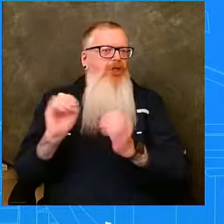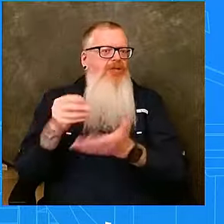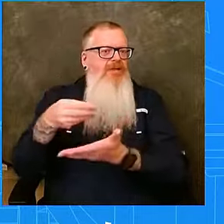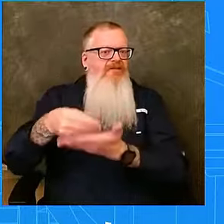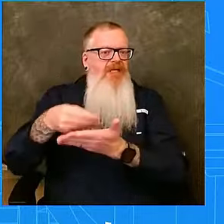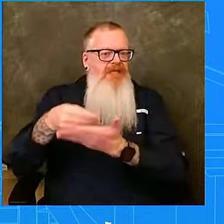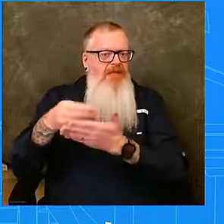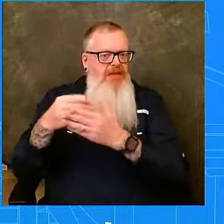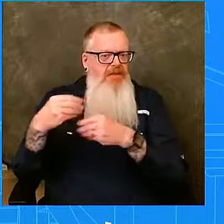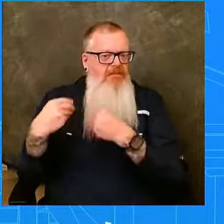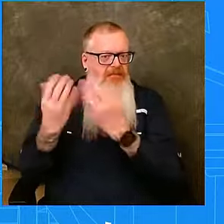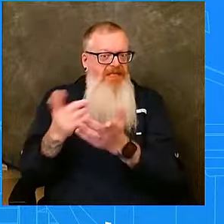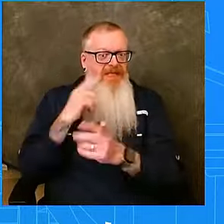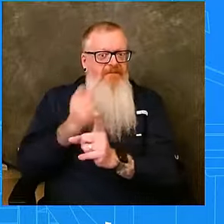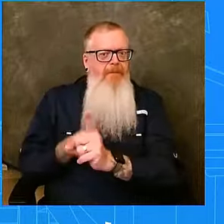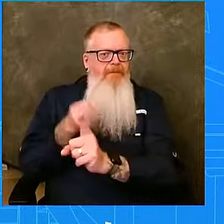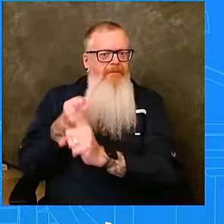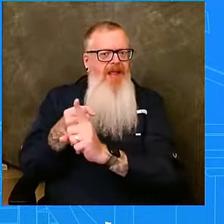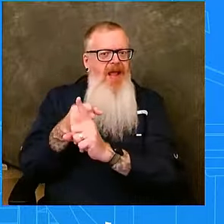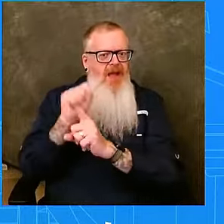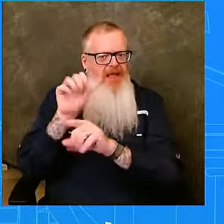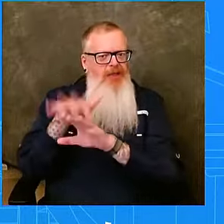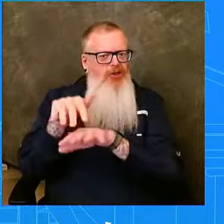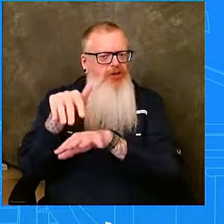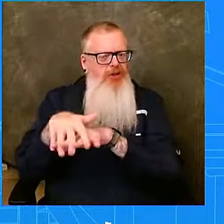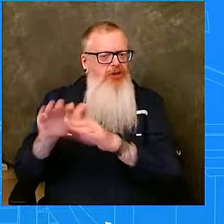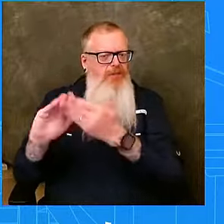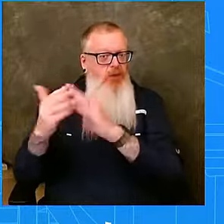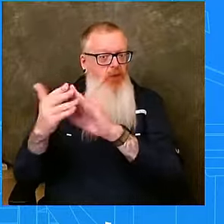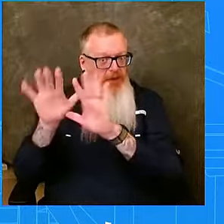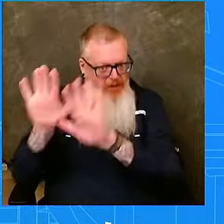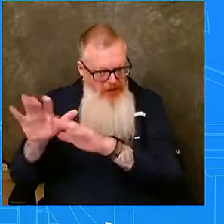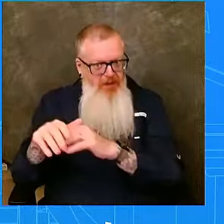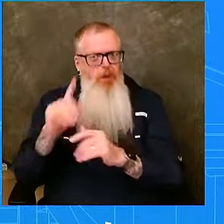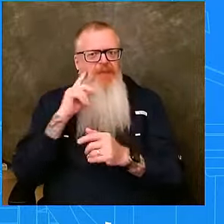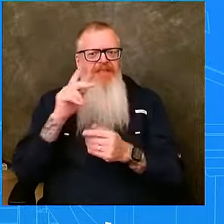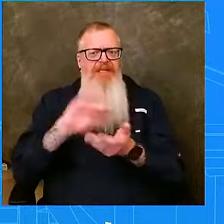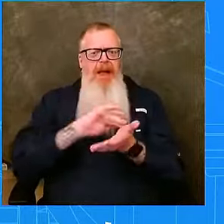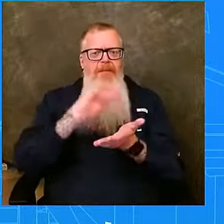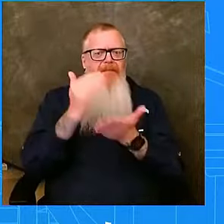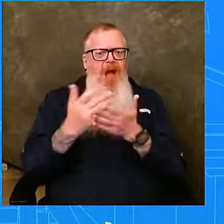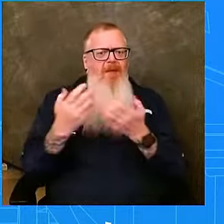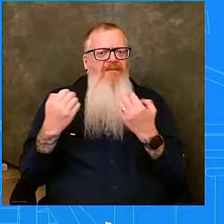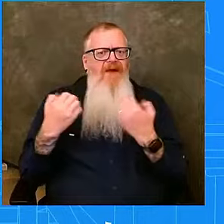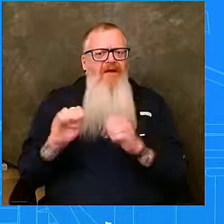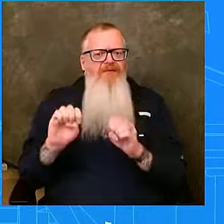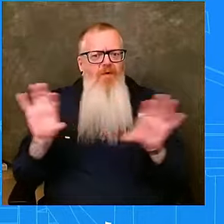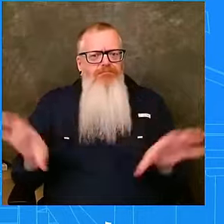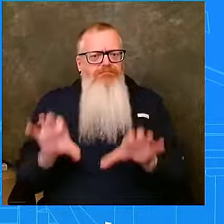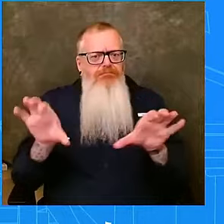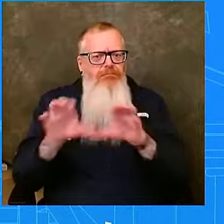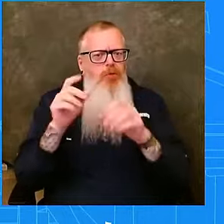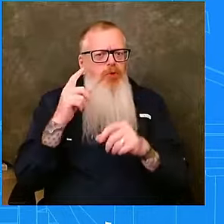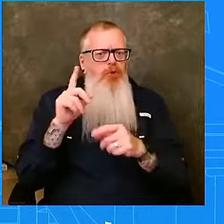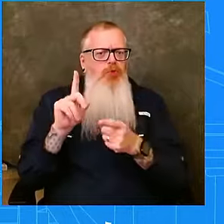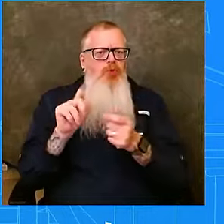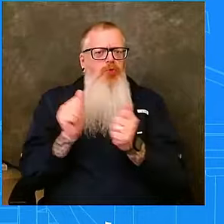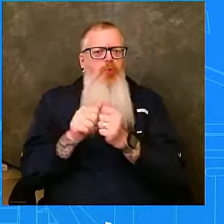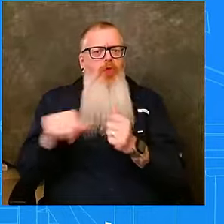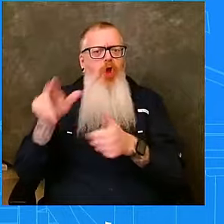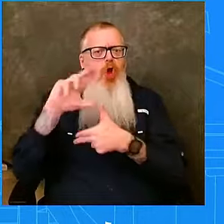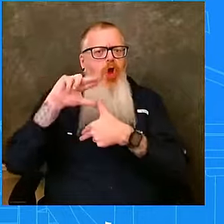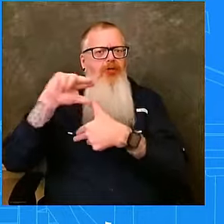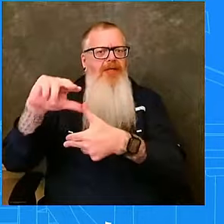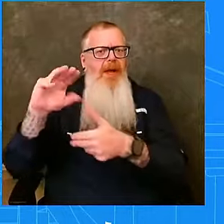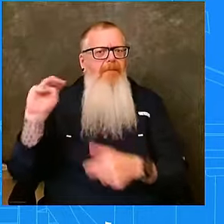prepare for Milton's landfall. The President spoke directly to Governor DeSantis, Tampa Mayor Castor, Clearwater